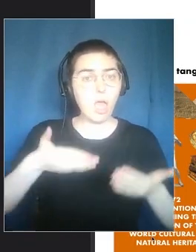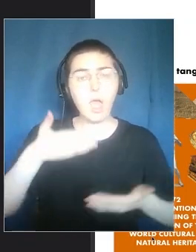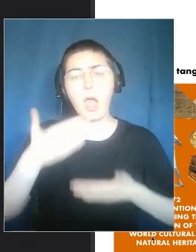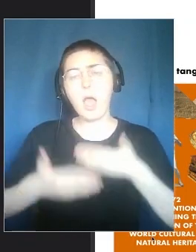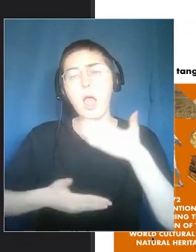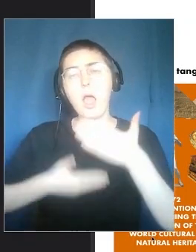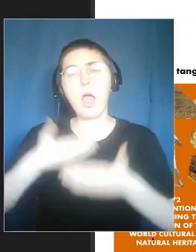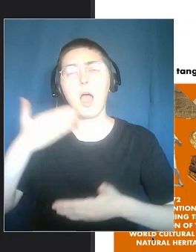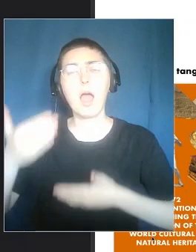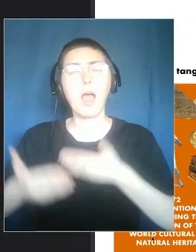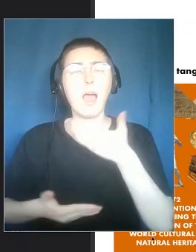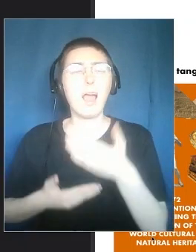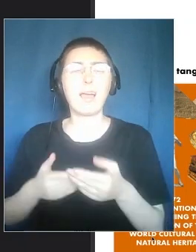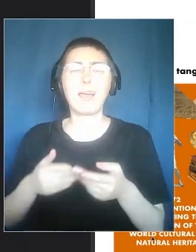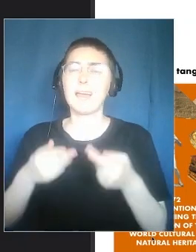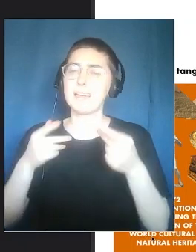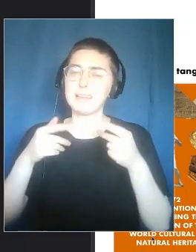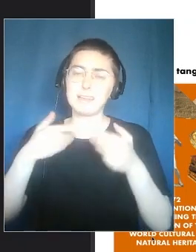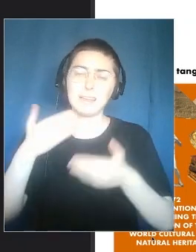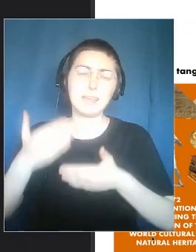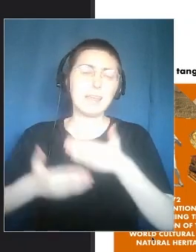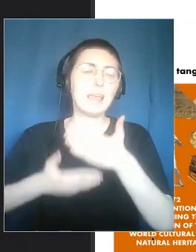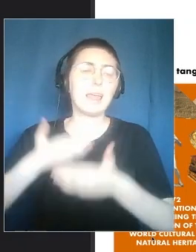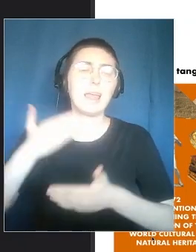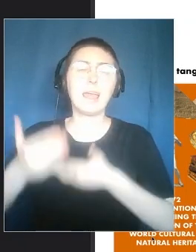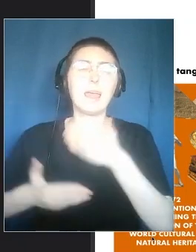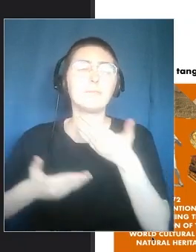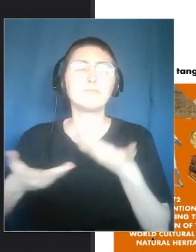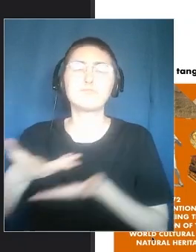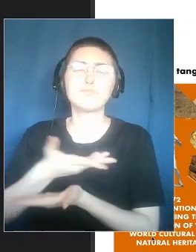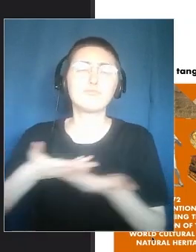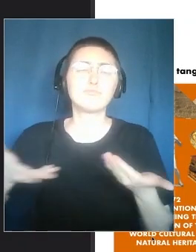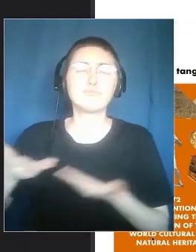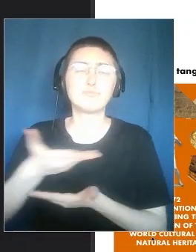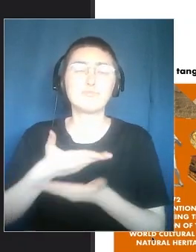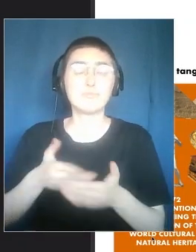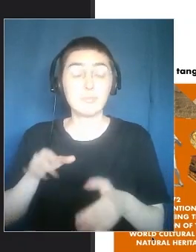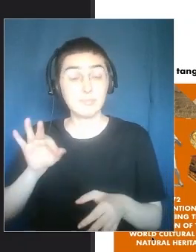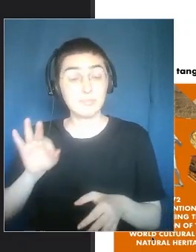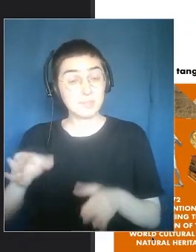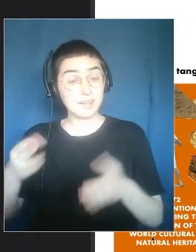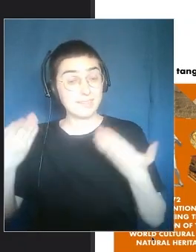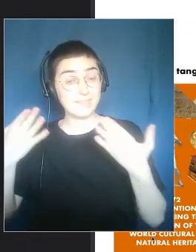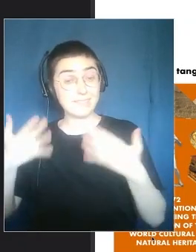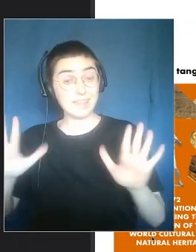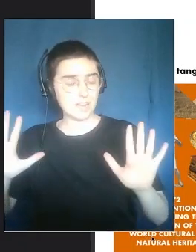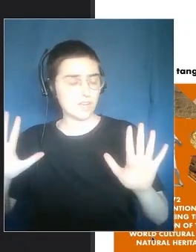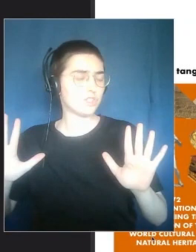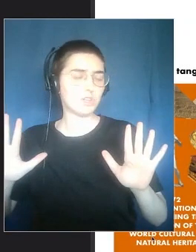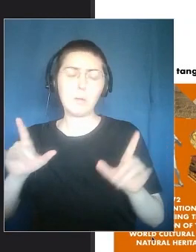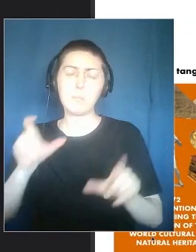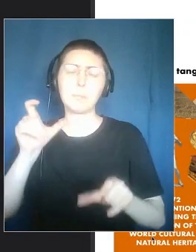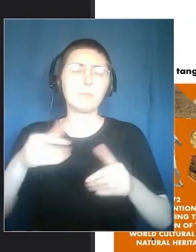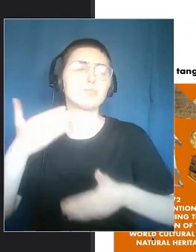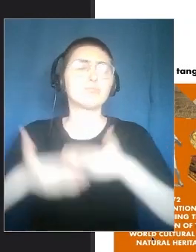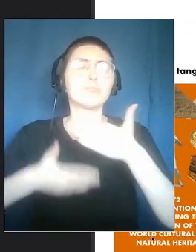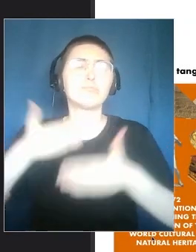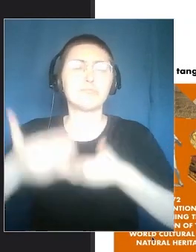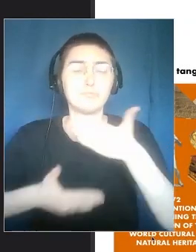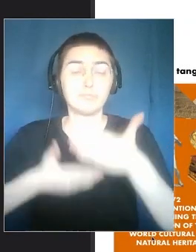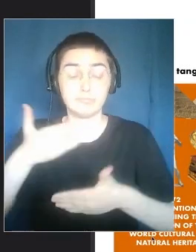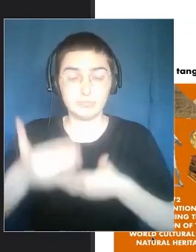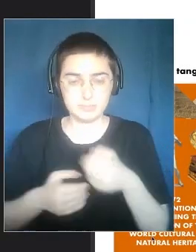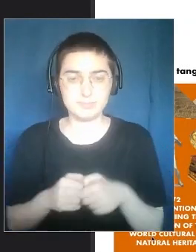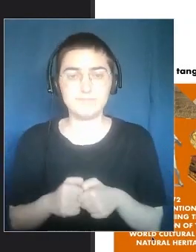place is over. Because you trigger something in people that continues over time. This is